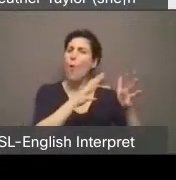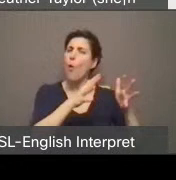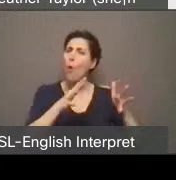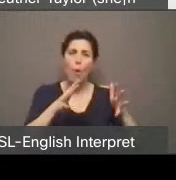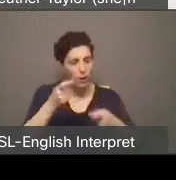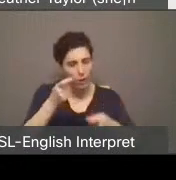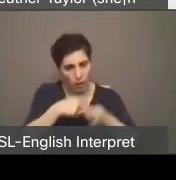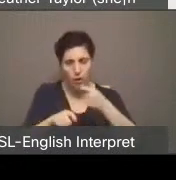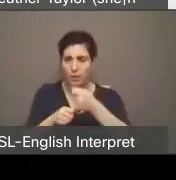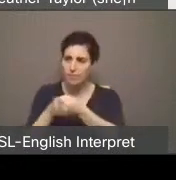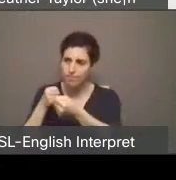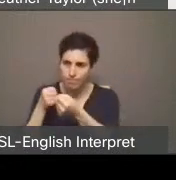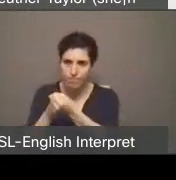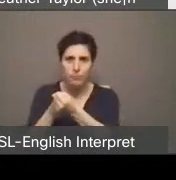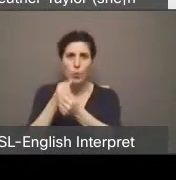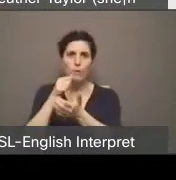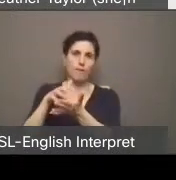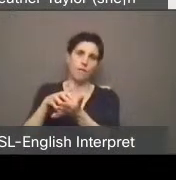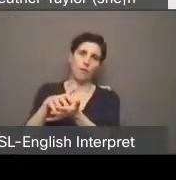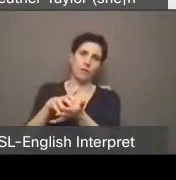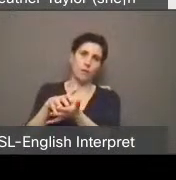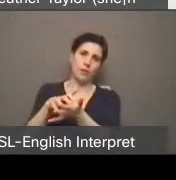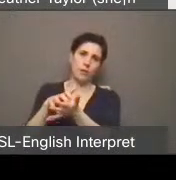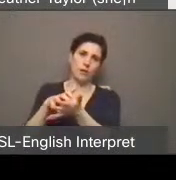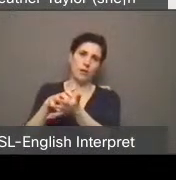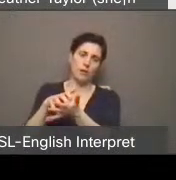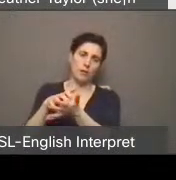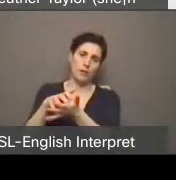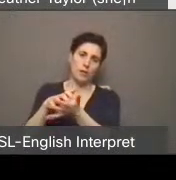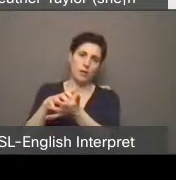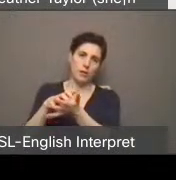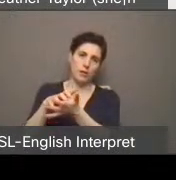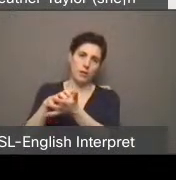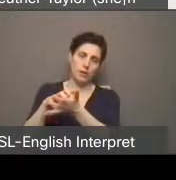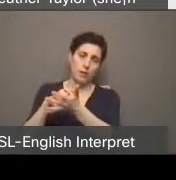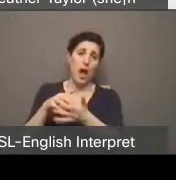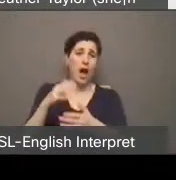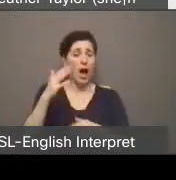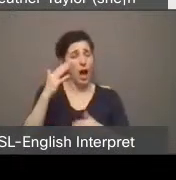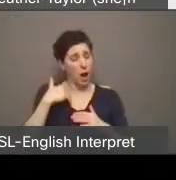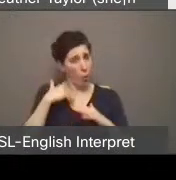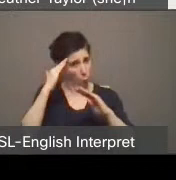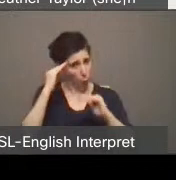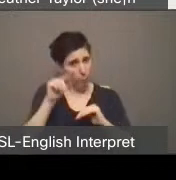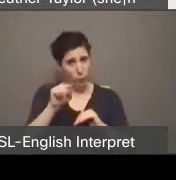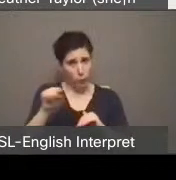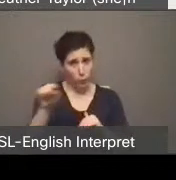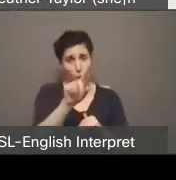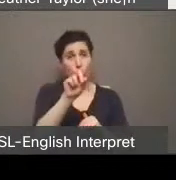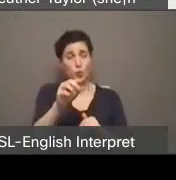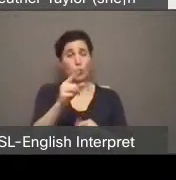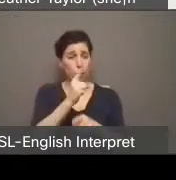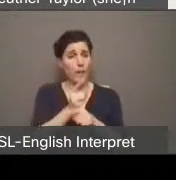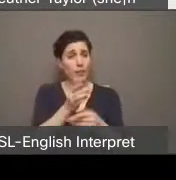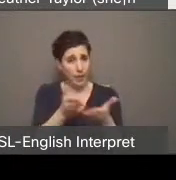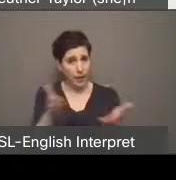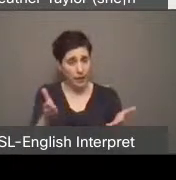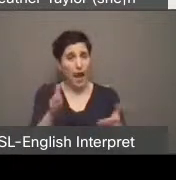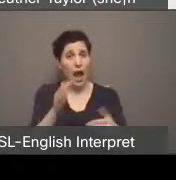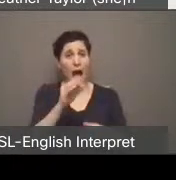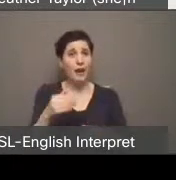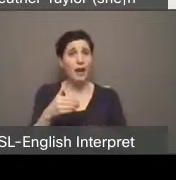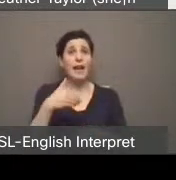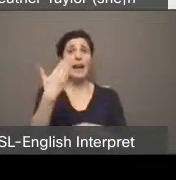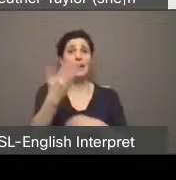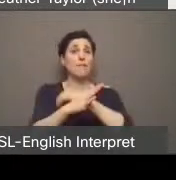homelessness and supporting vulnerable people. And as much as I hope you do the right thing, I also hope that come fall 2022, I won't need to worry about